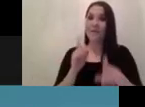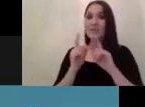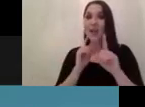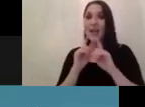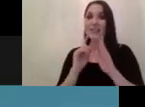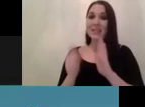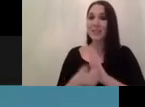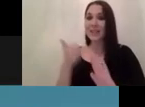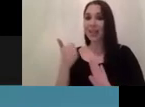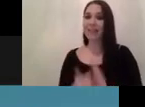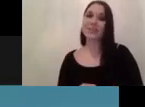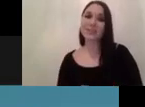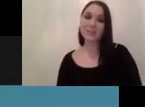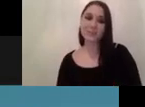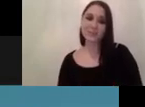actually create this output